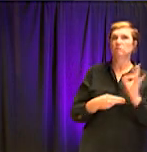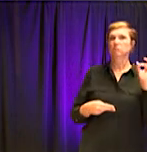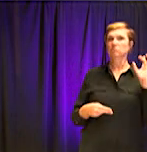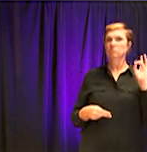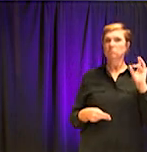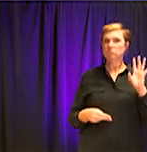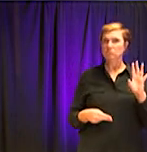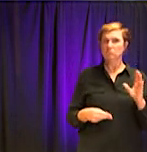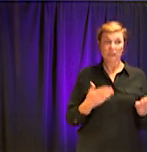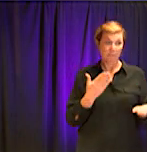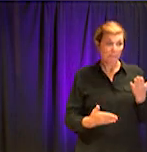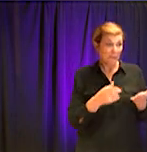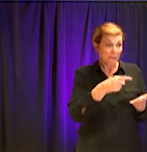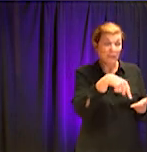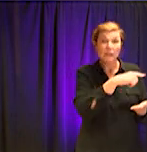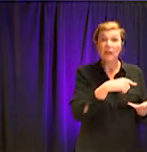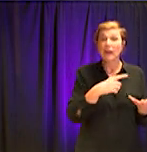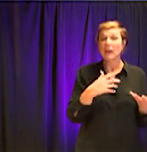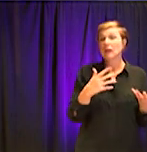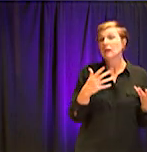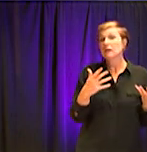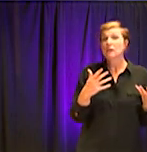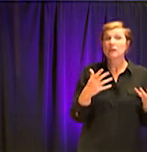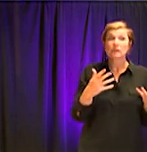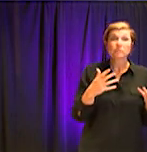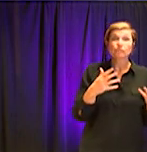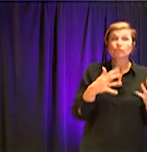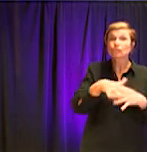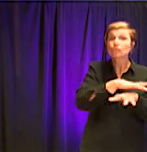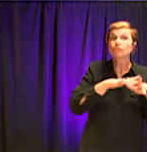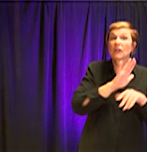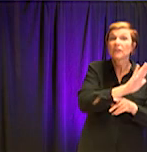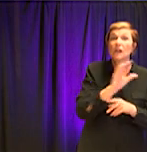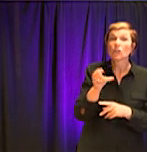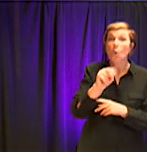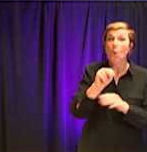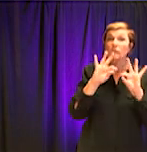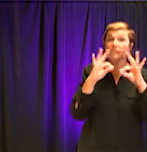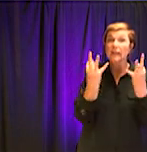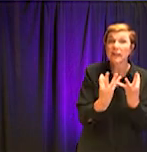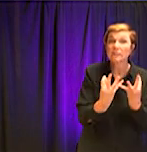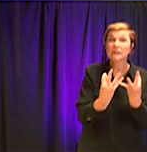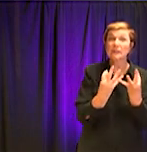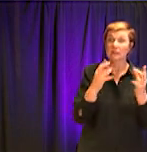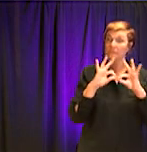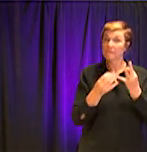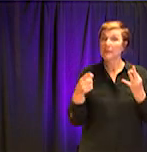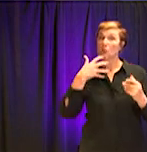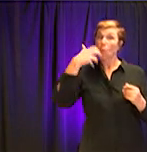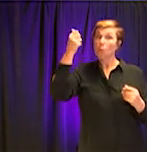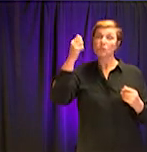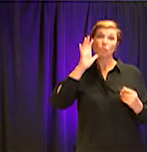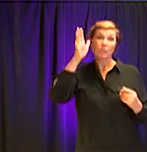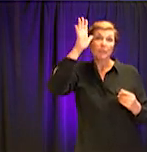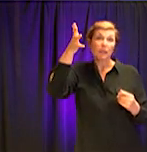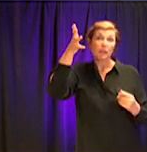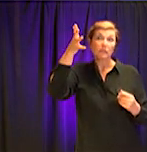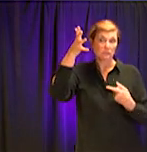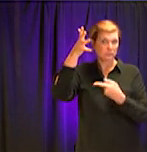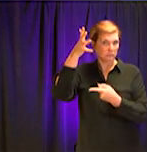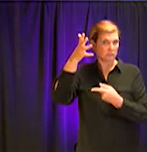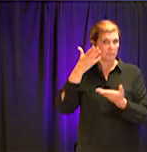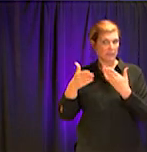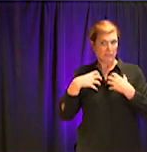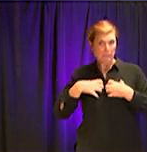members that might have underlying medical problems, lung problems, heart problems, diabetes, they're putting them at risk. Their grandparents, they're putting them at risk.